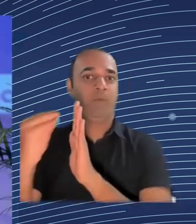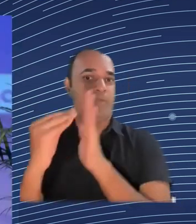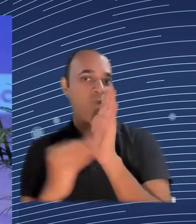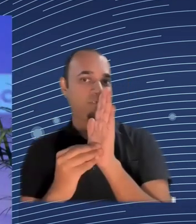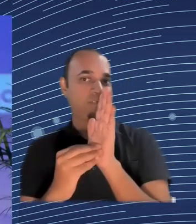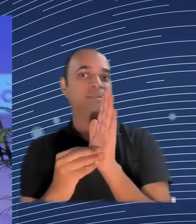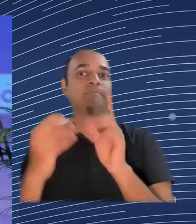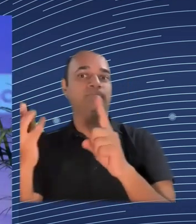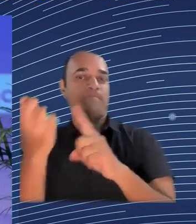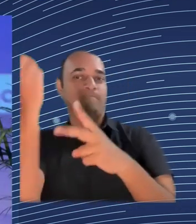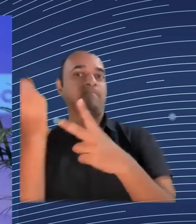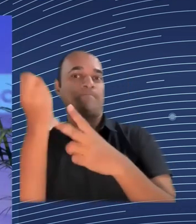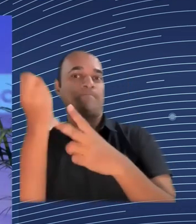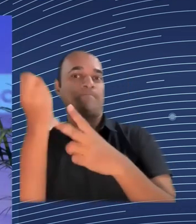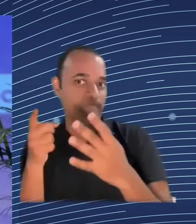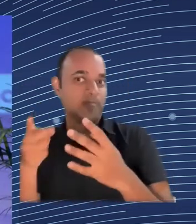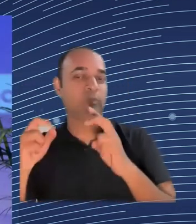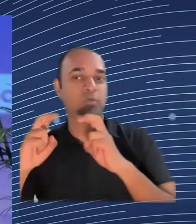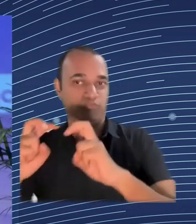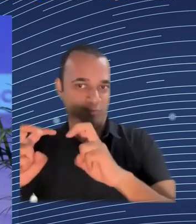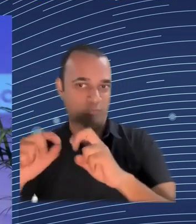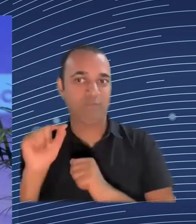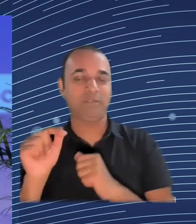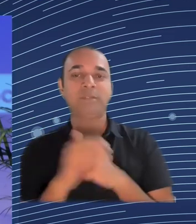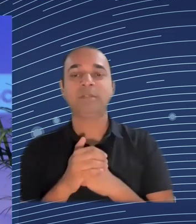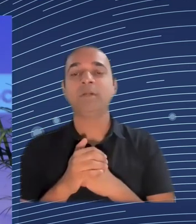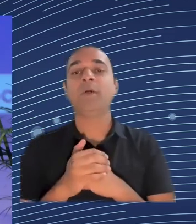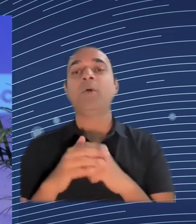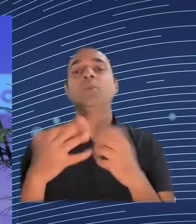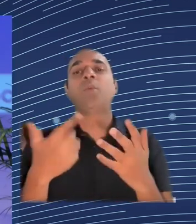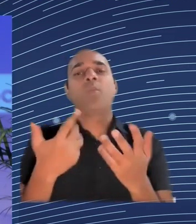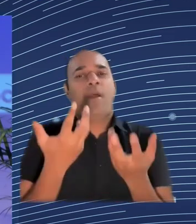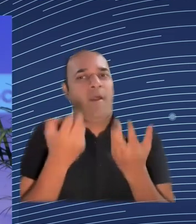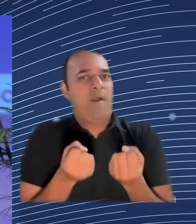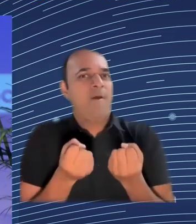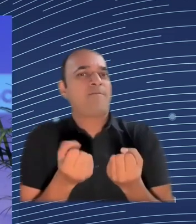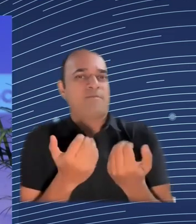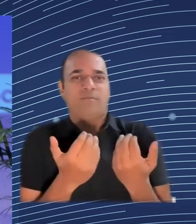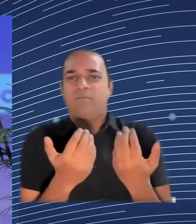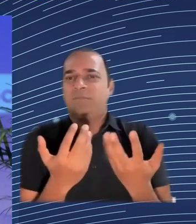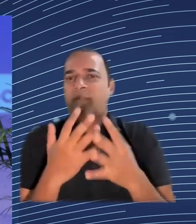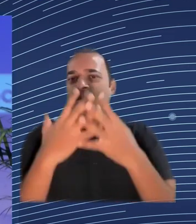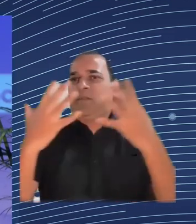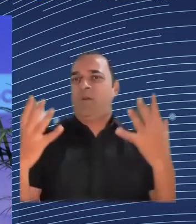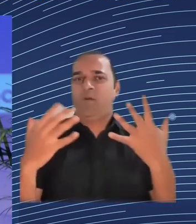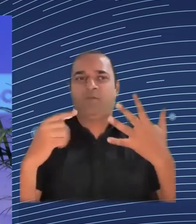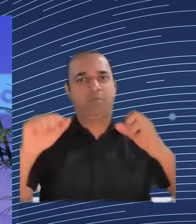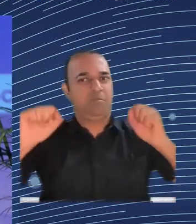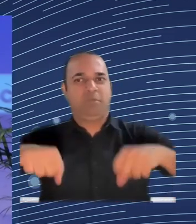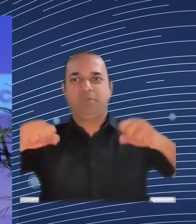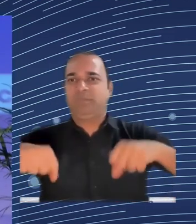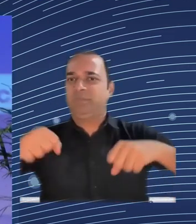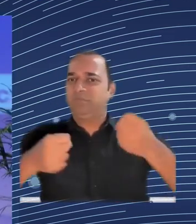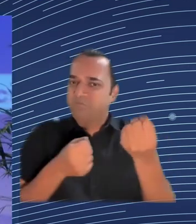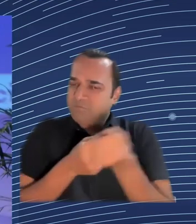support SMEs, to invest in new technologies, in new business processes based on research which has been done with